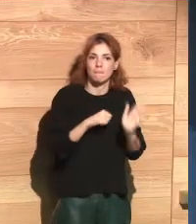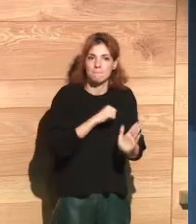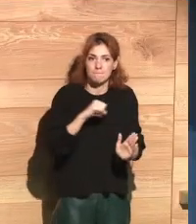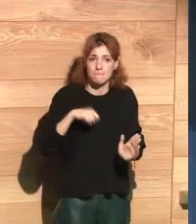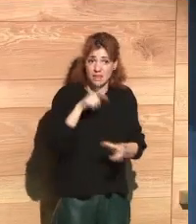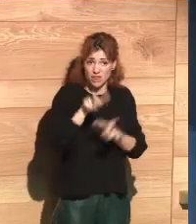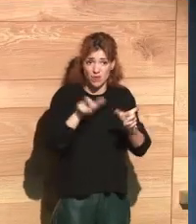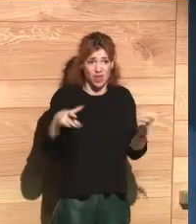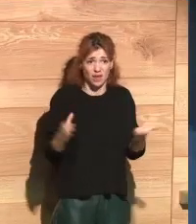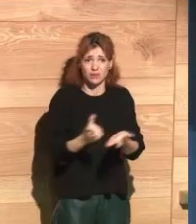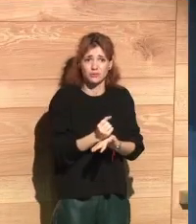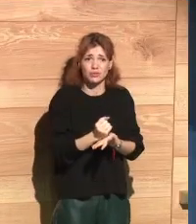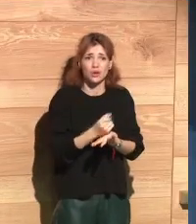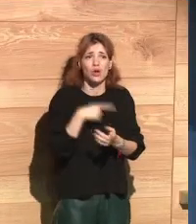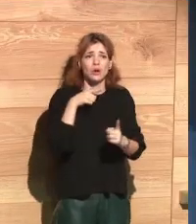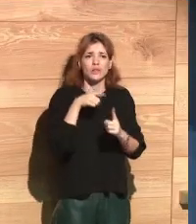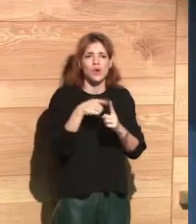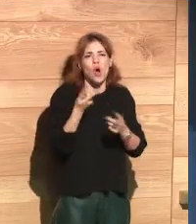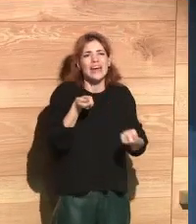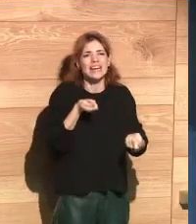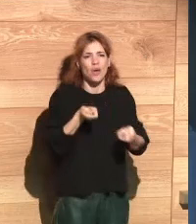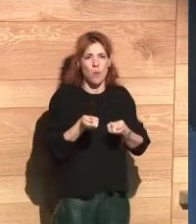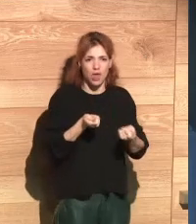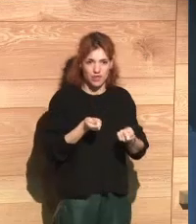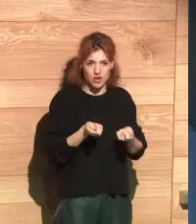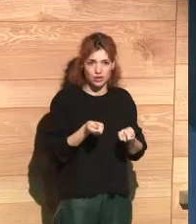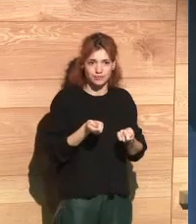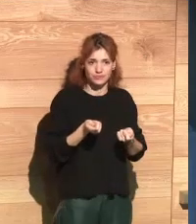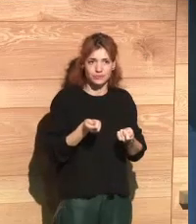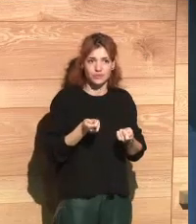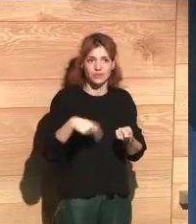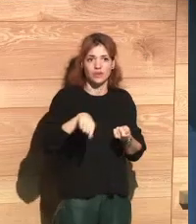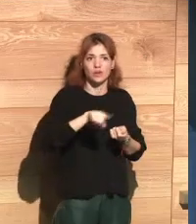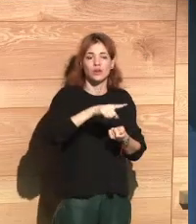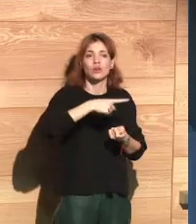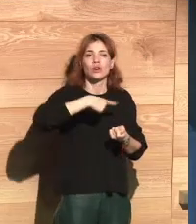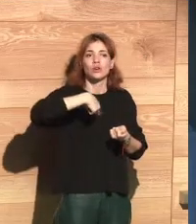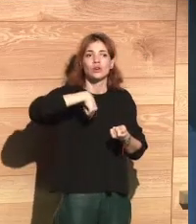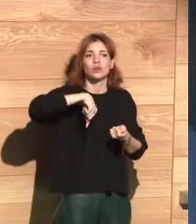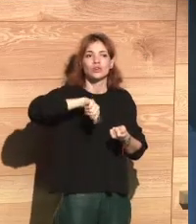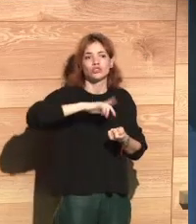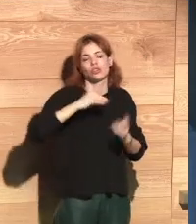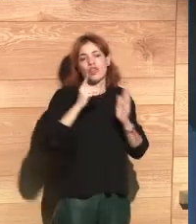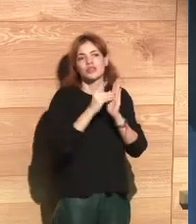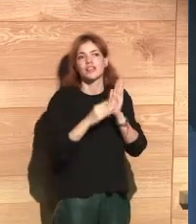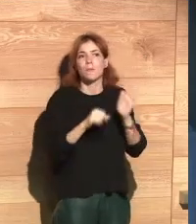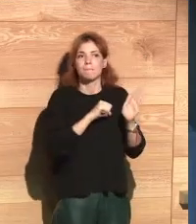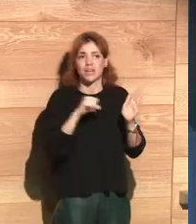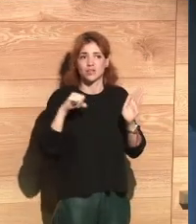and putting into value the privacy of its citizens. In several regulations, we have the